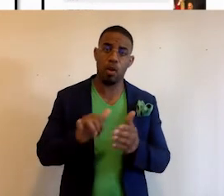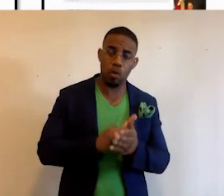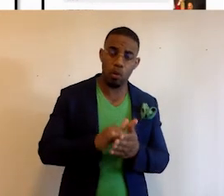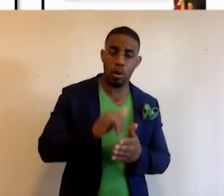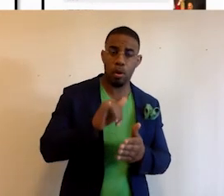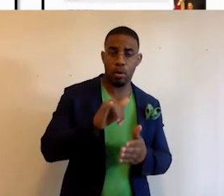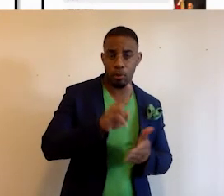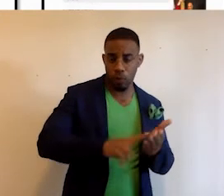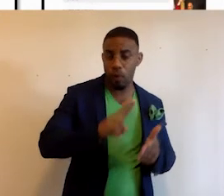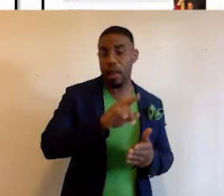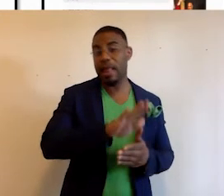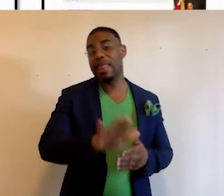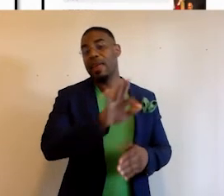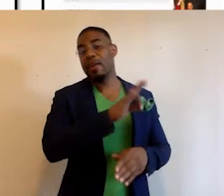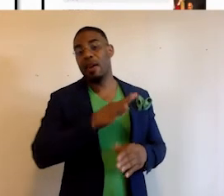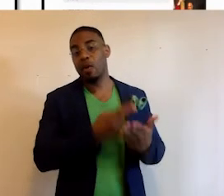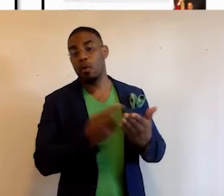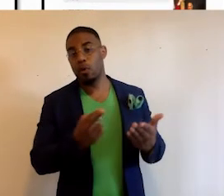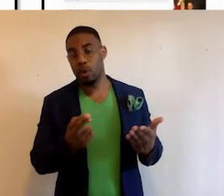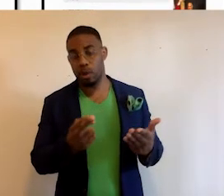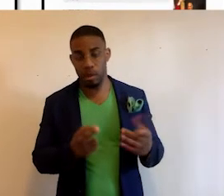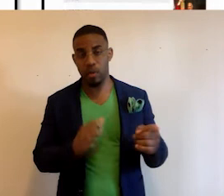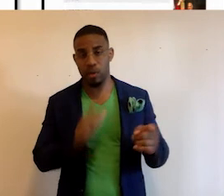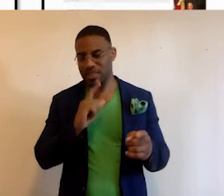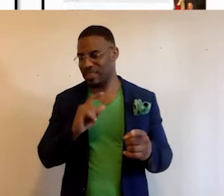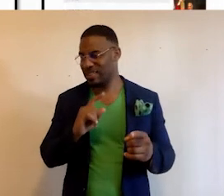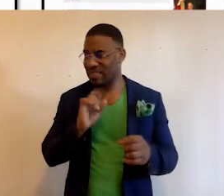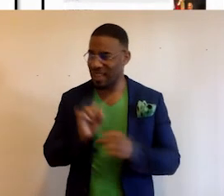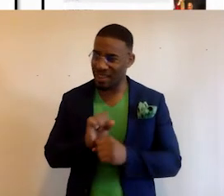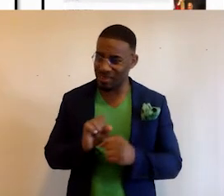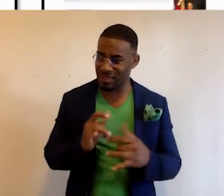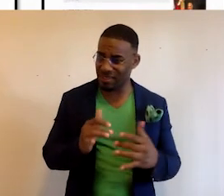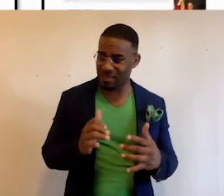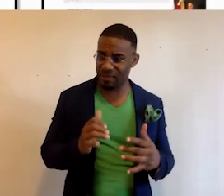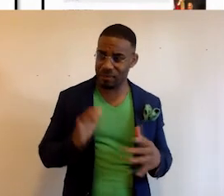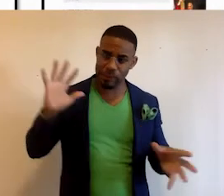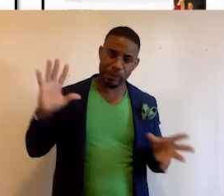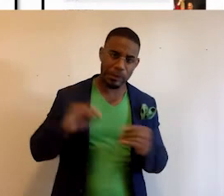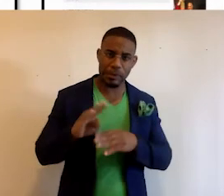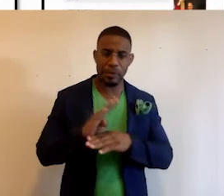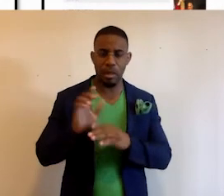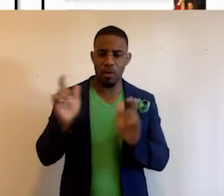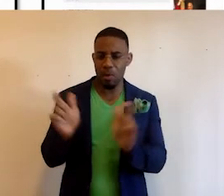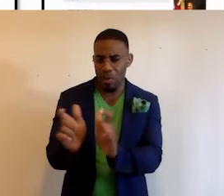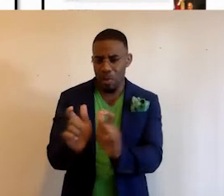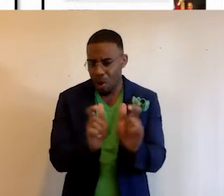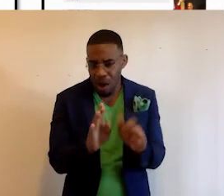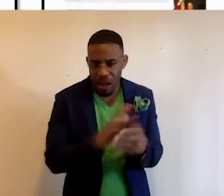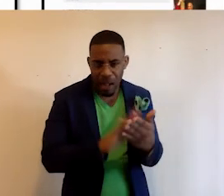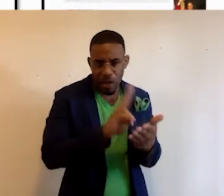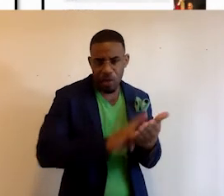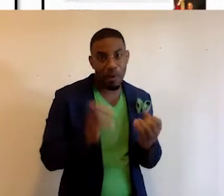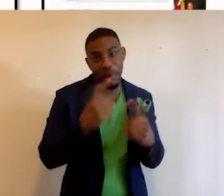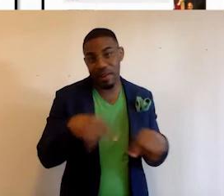University and their faculty resource network, which is actually a conglomerate of small colleges and universities,